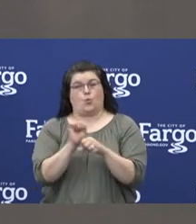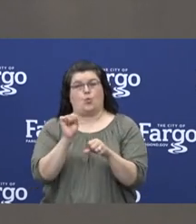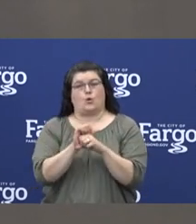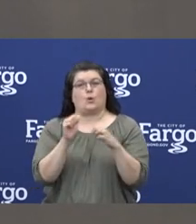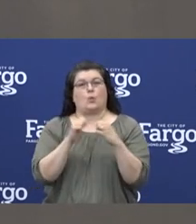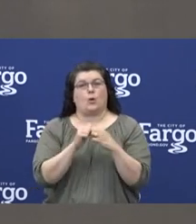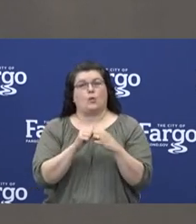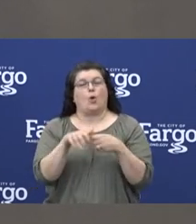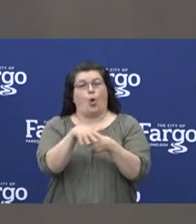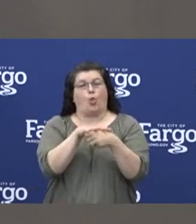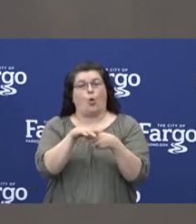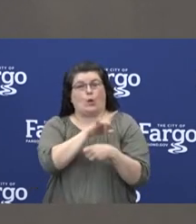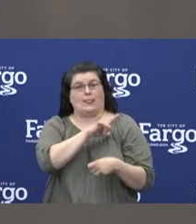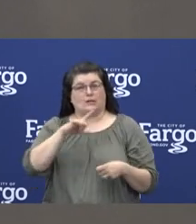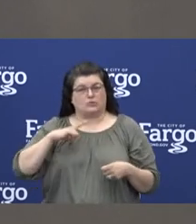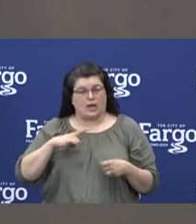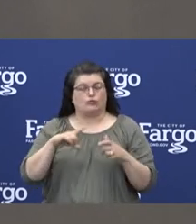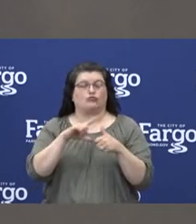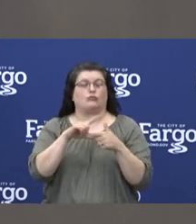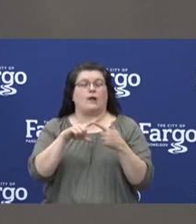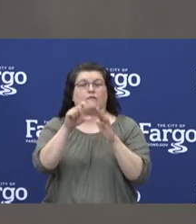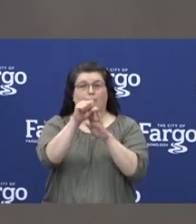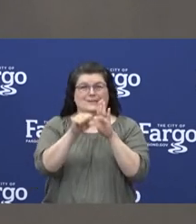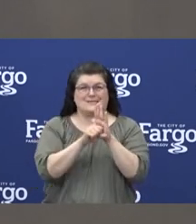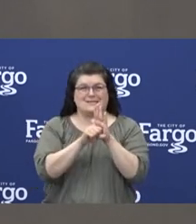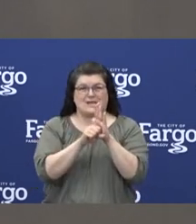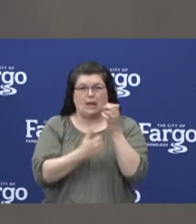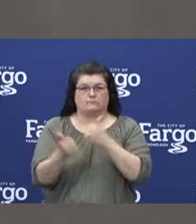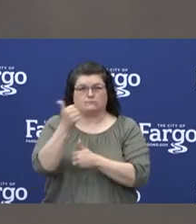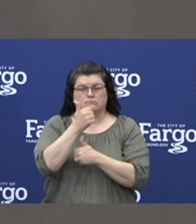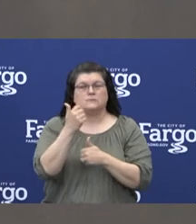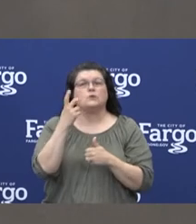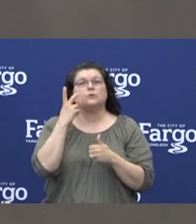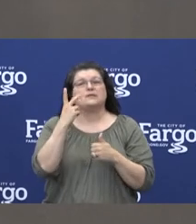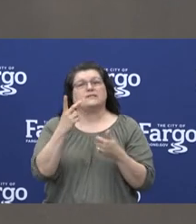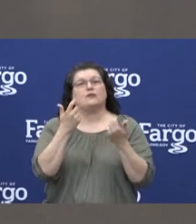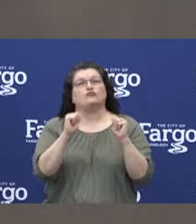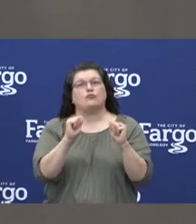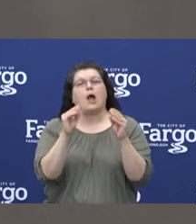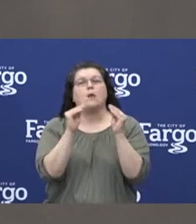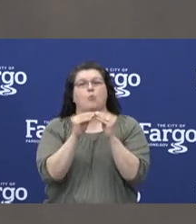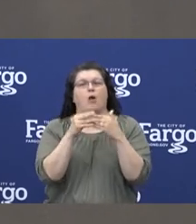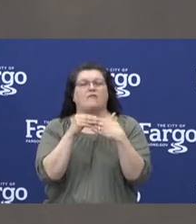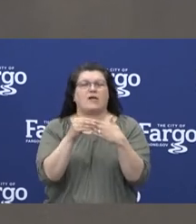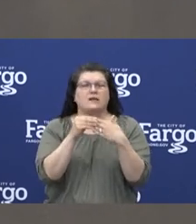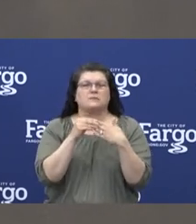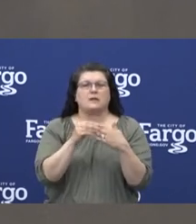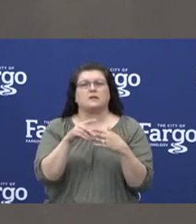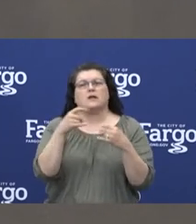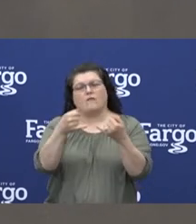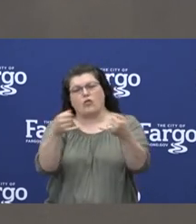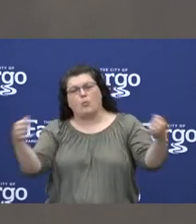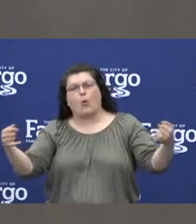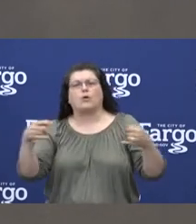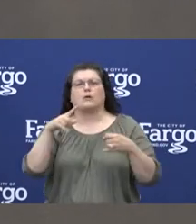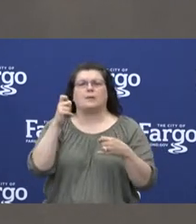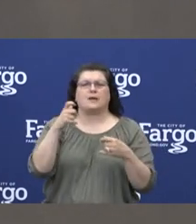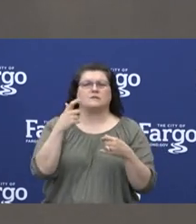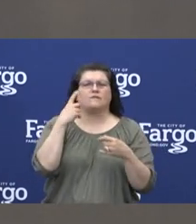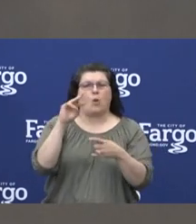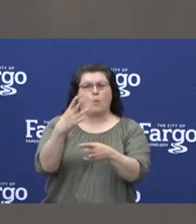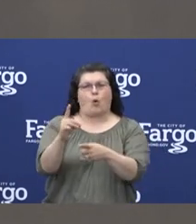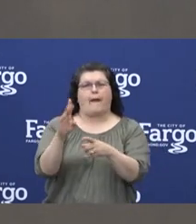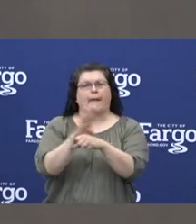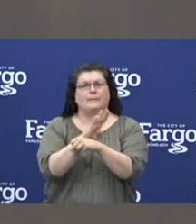legislators, state officials to secure border city flexibility with respect to reopening requirements for the Moorhead